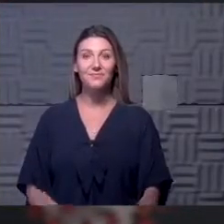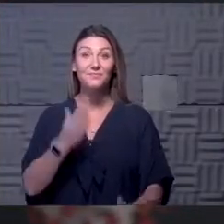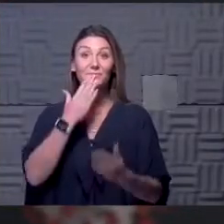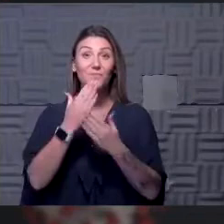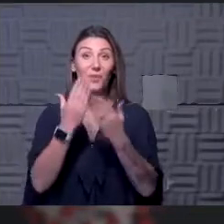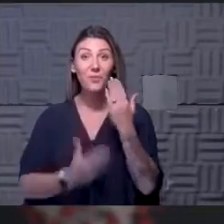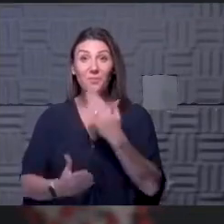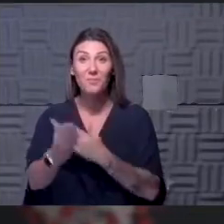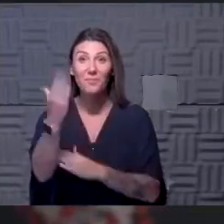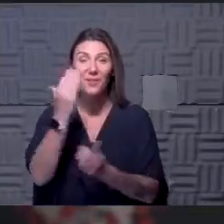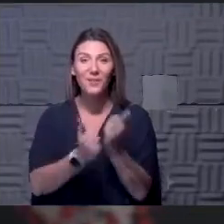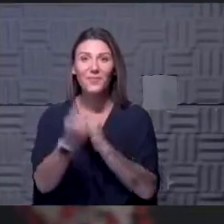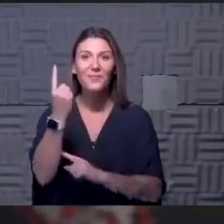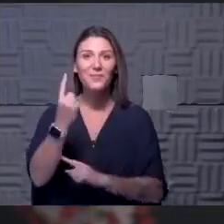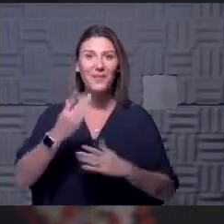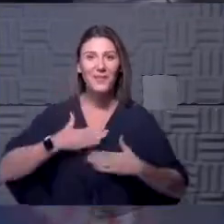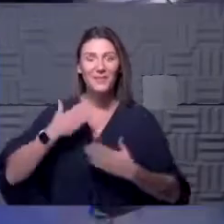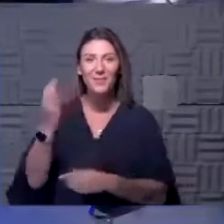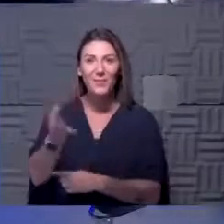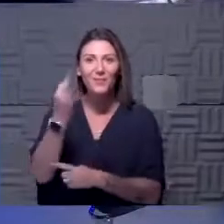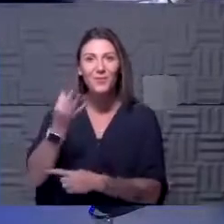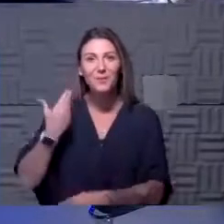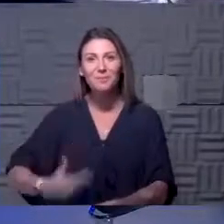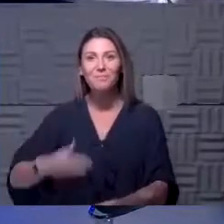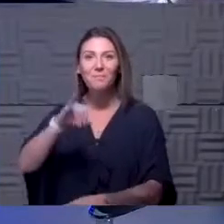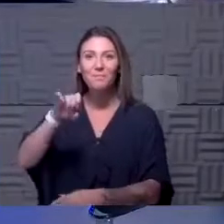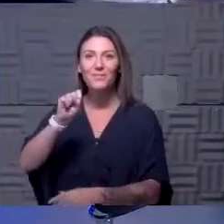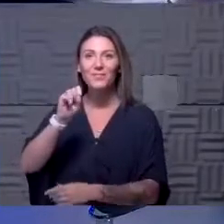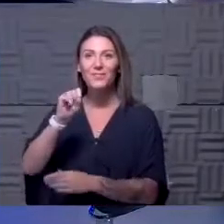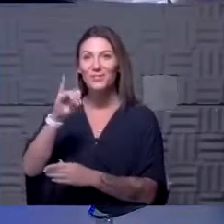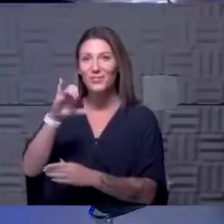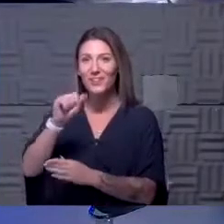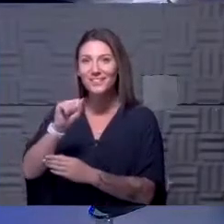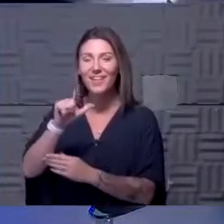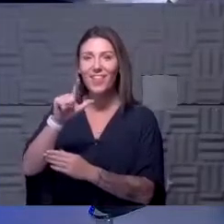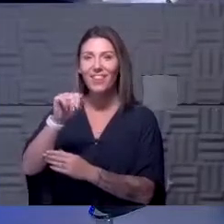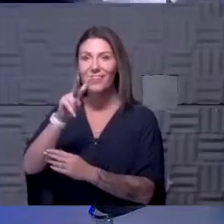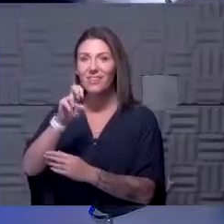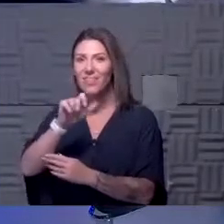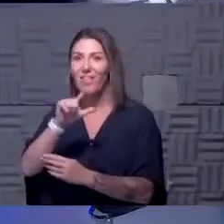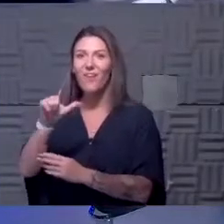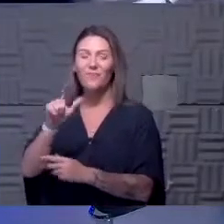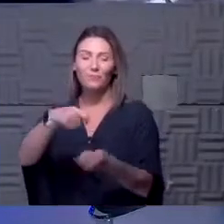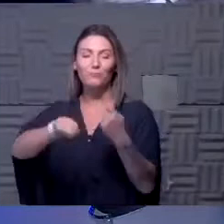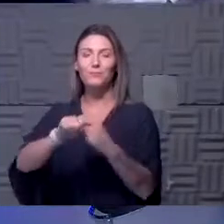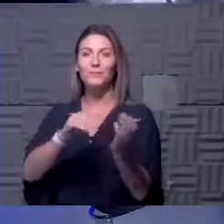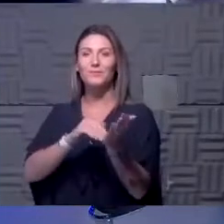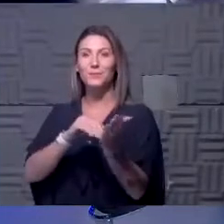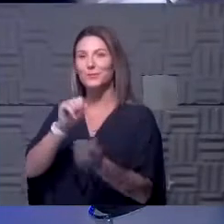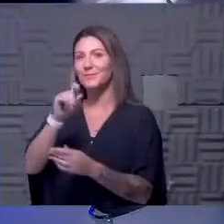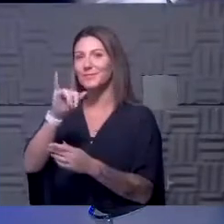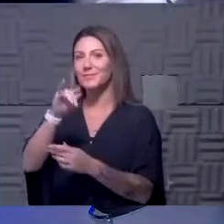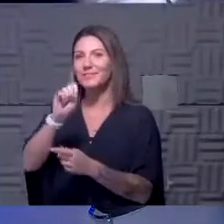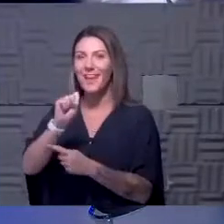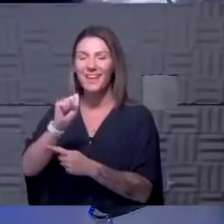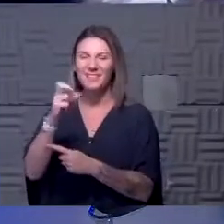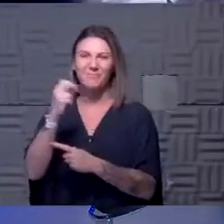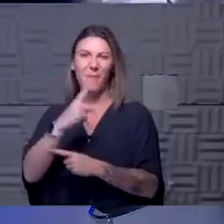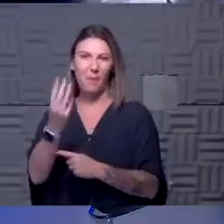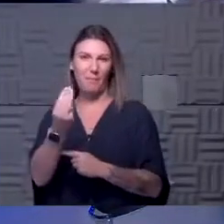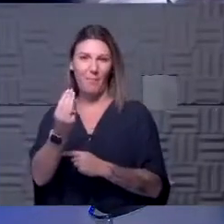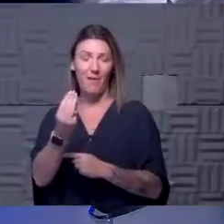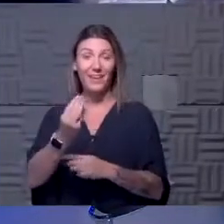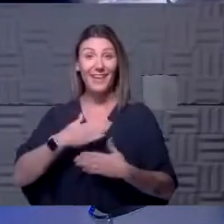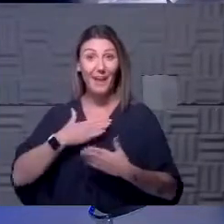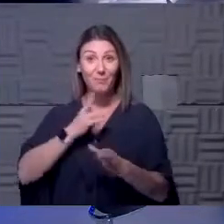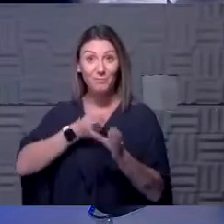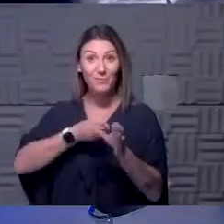Good morning everyone and happy Friday. I'm Jessica Lovell in for our Chief Medical Officer, Dr. Steve Stites today. He'll be back on Monday. So glad you're with us